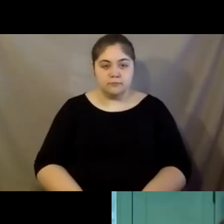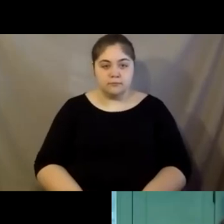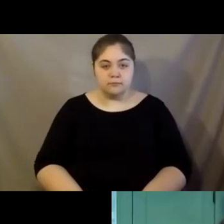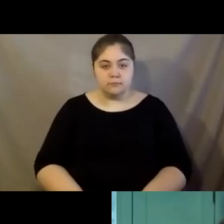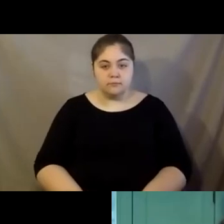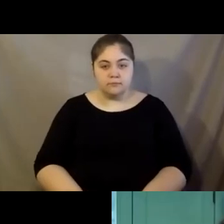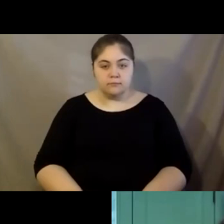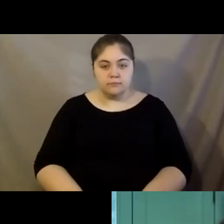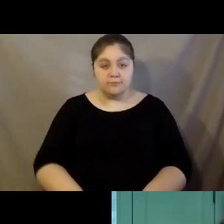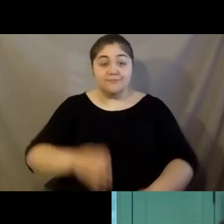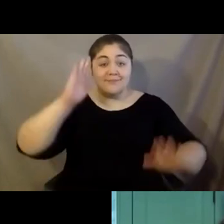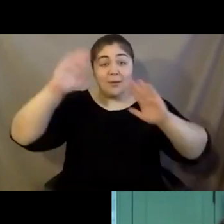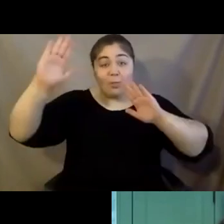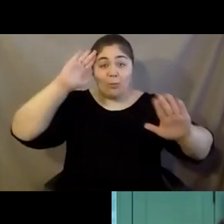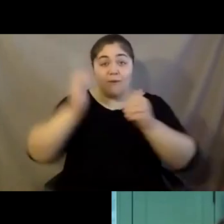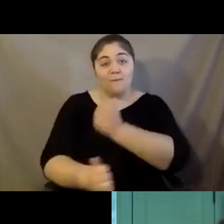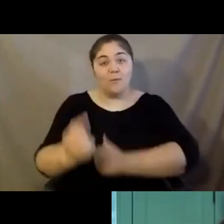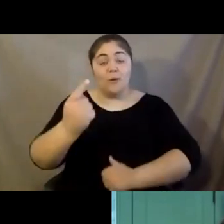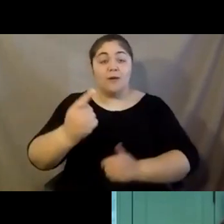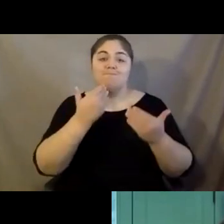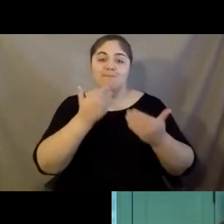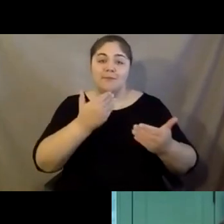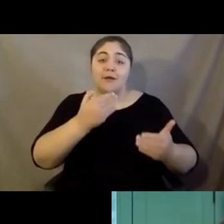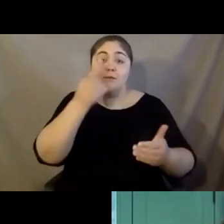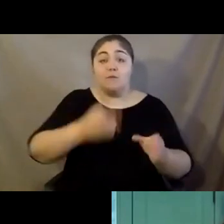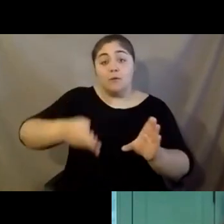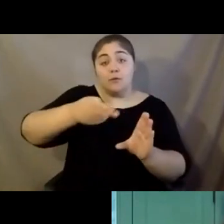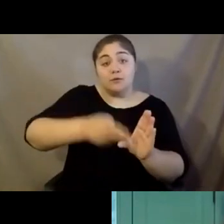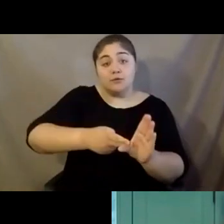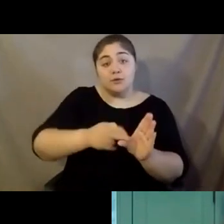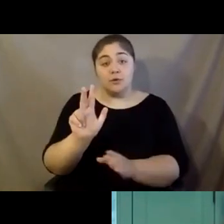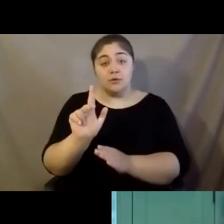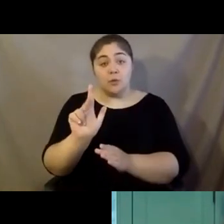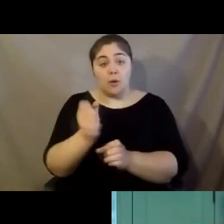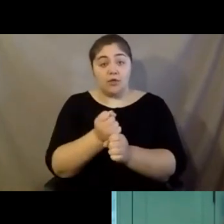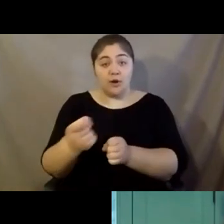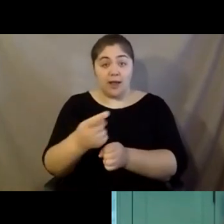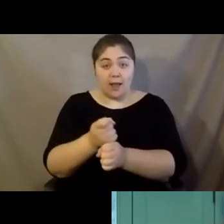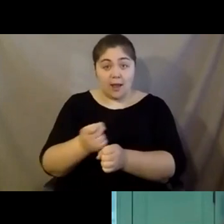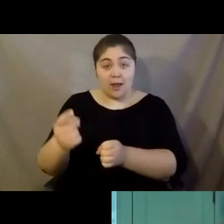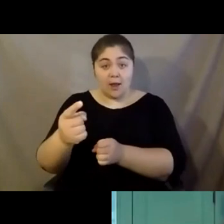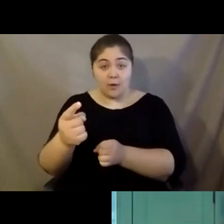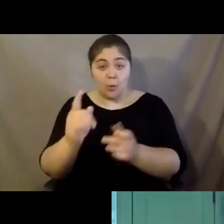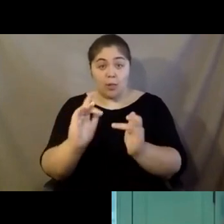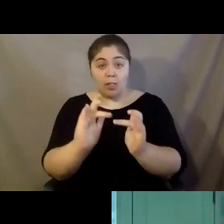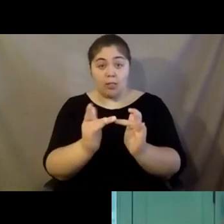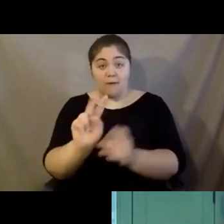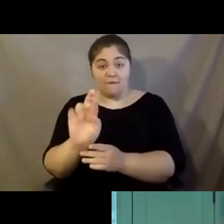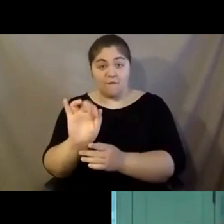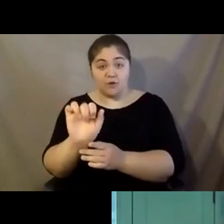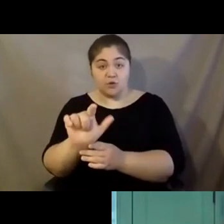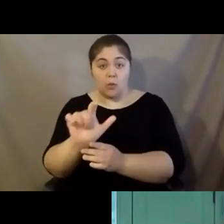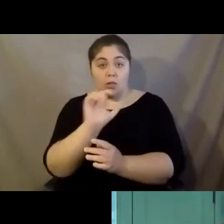Hello everyone. Thank you for joining us for the 23rd Annual Virtual Elder Abuse Conference